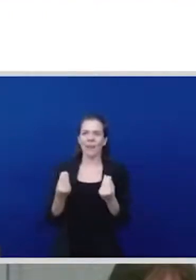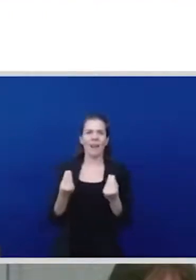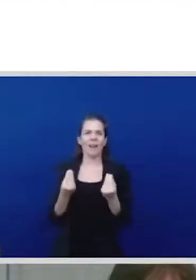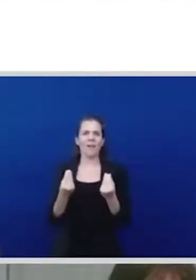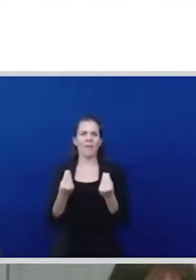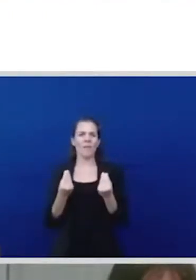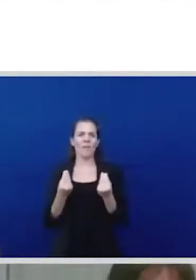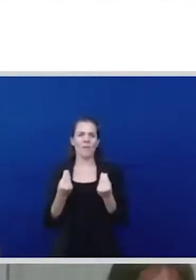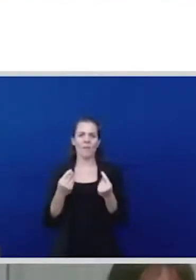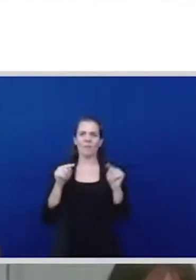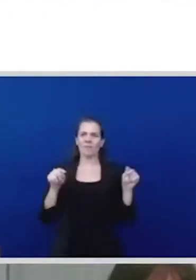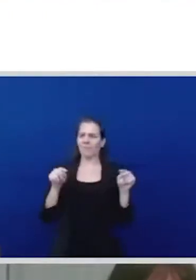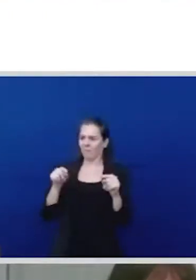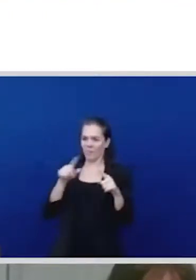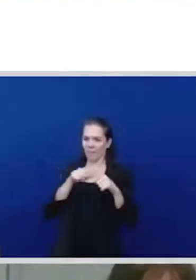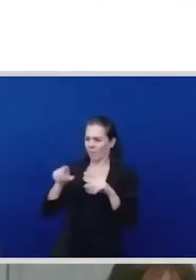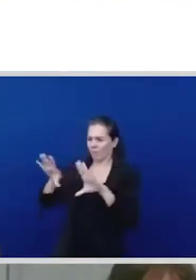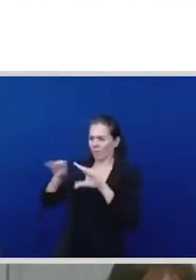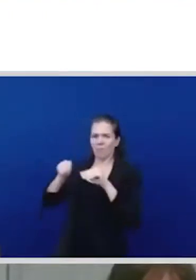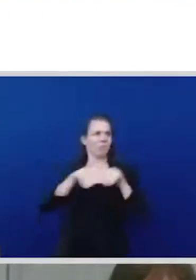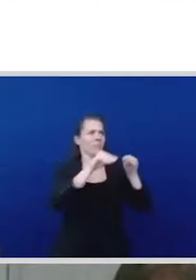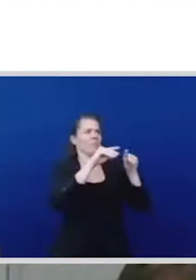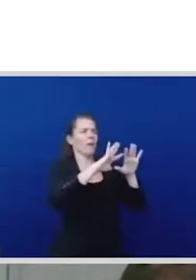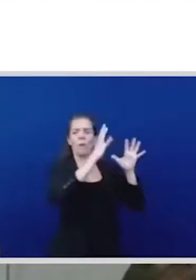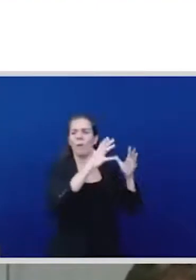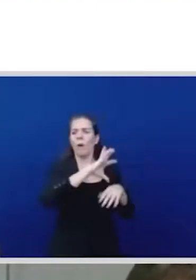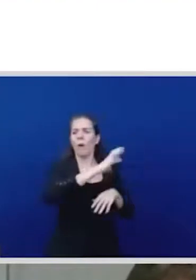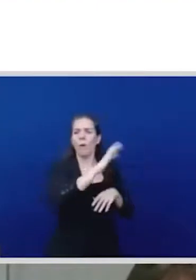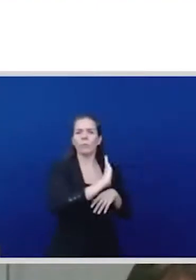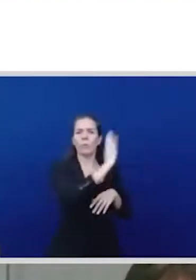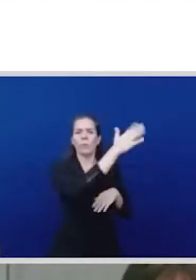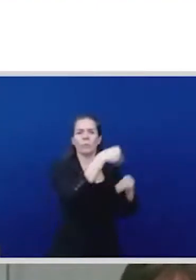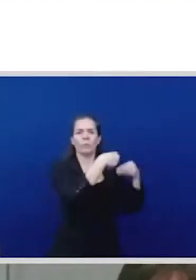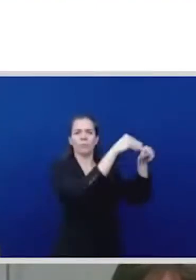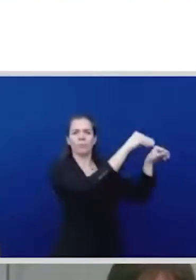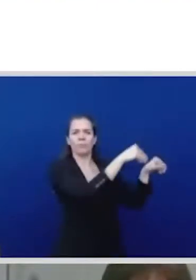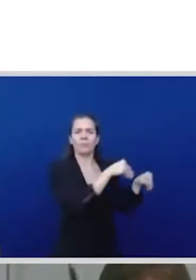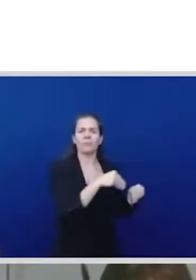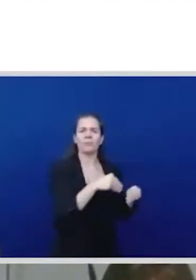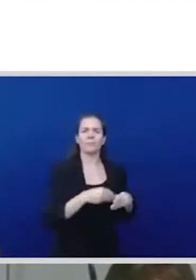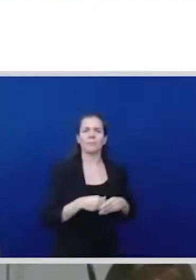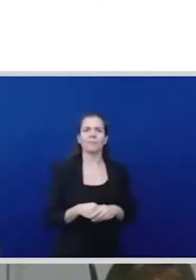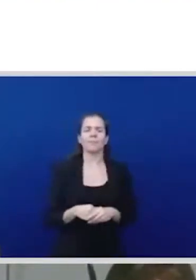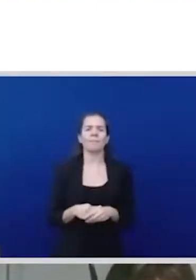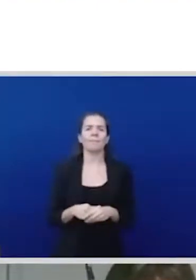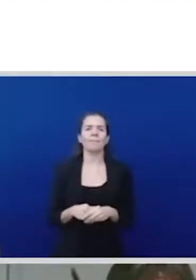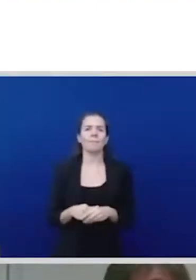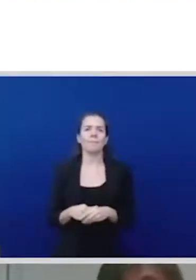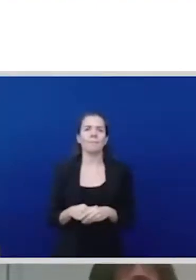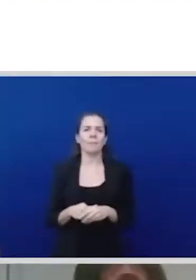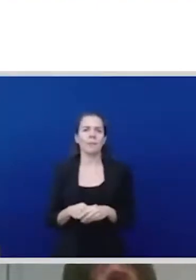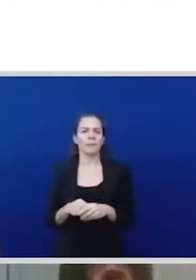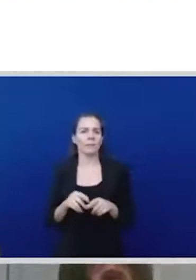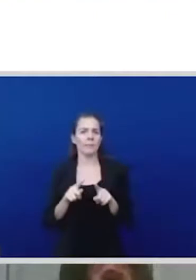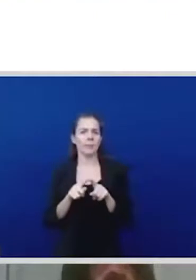and we don't know what is really out there now with technology and everything and some of our indigenous peoples on our communities don't even